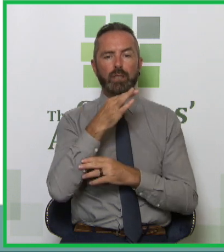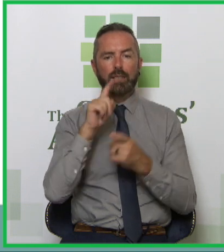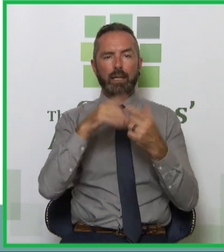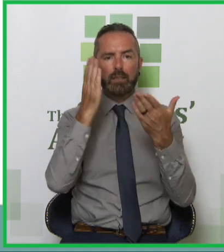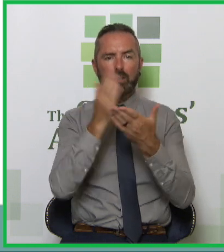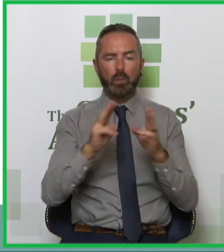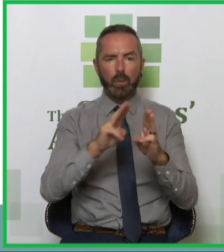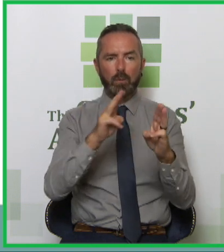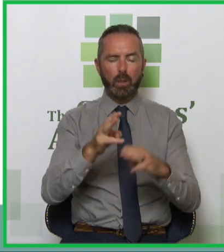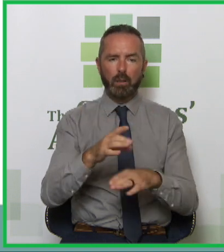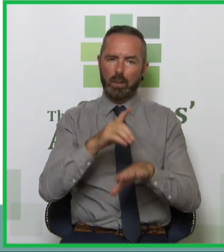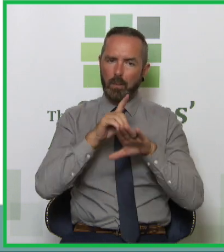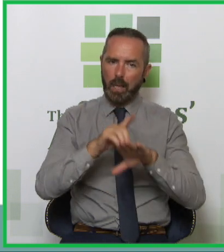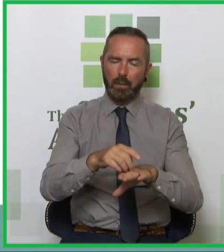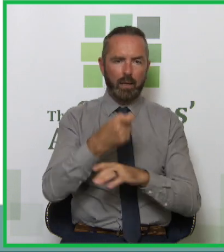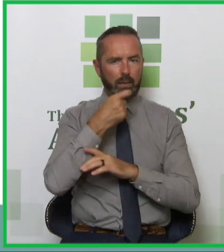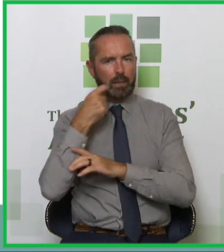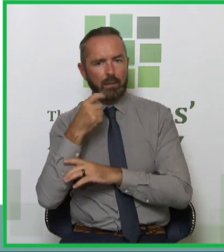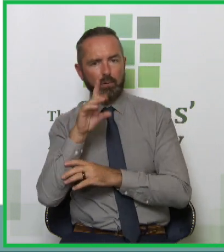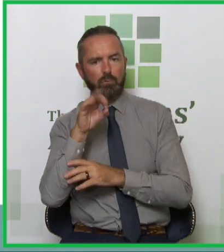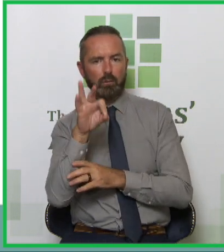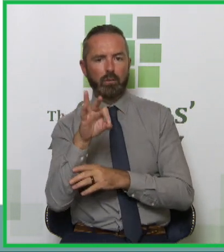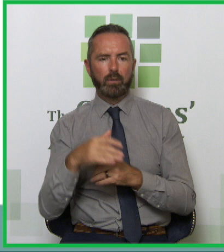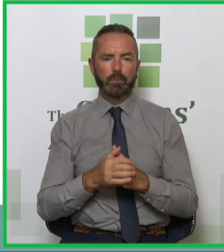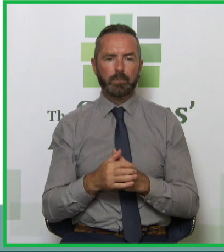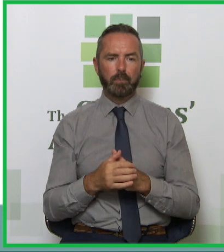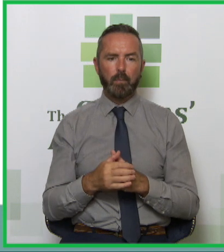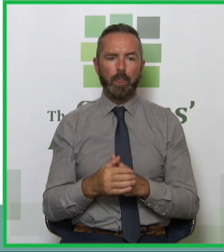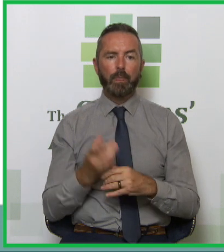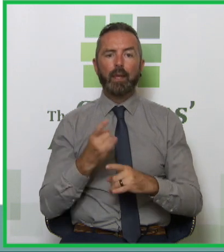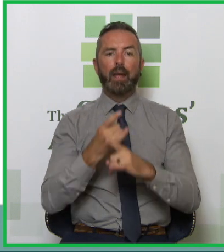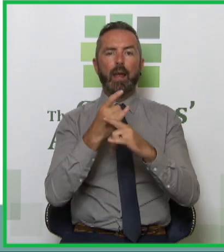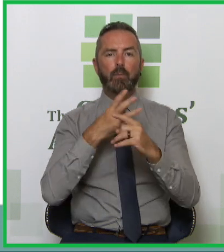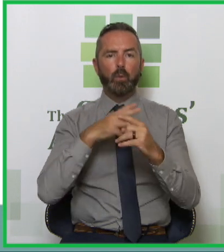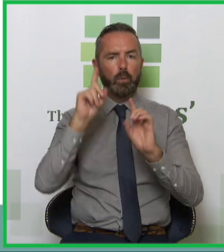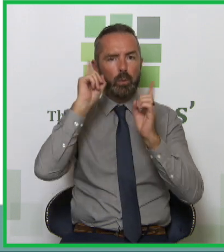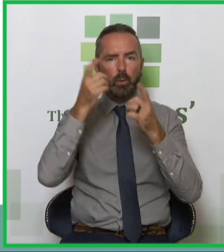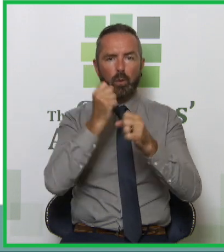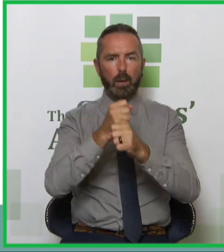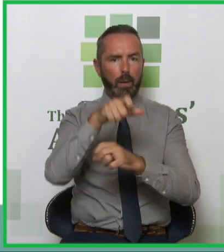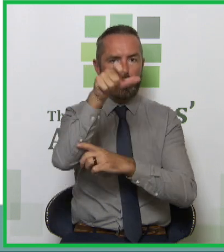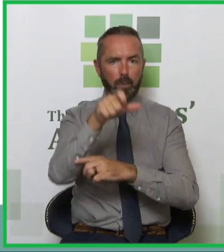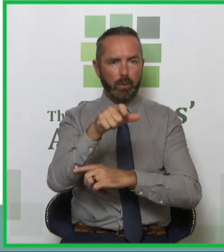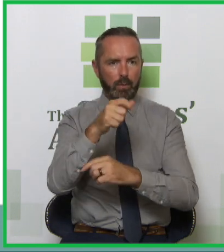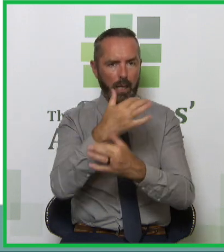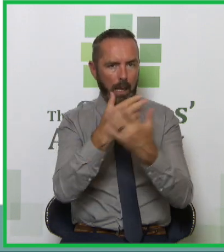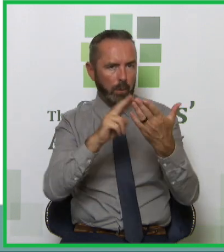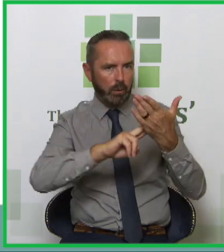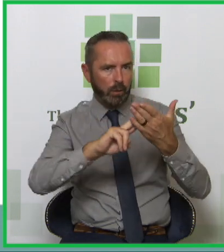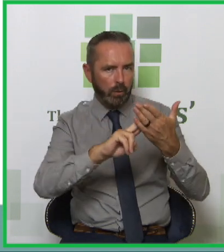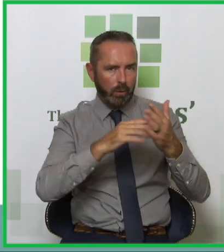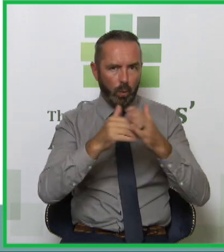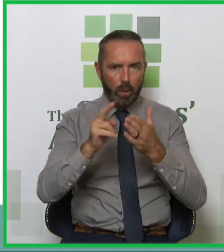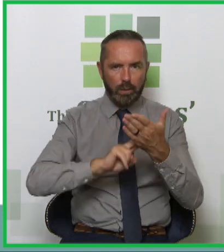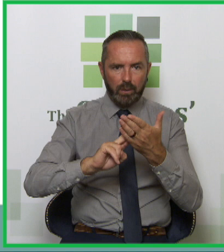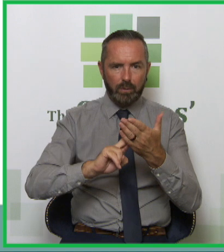harmful use. It works well as an intervention where you don't know the nature and extent of somebody's drug use and they walk in the door so you can see why it's